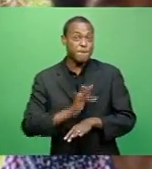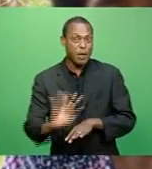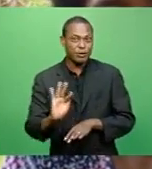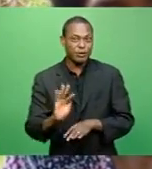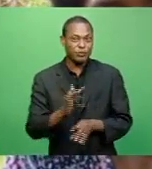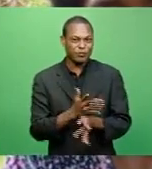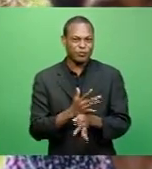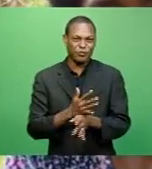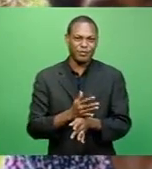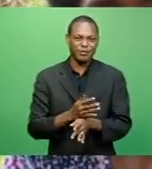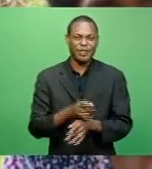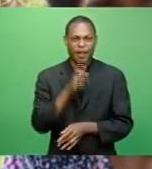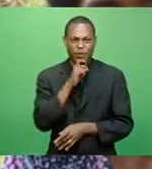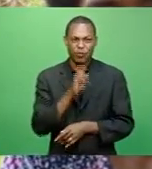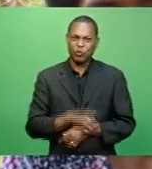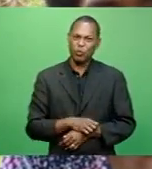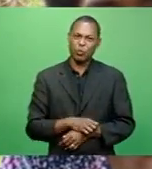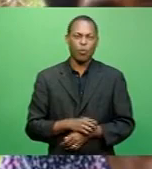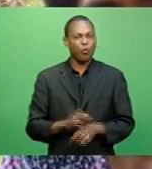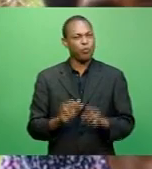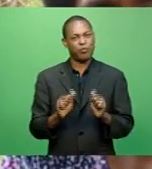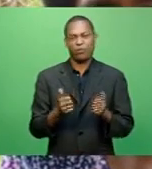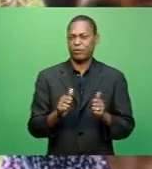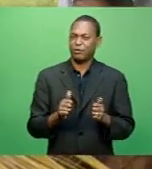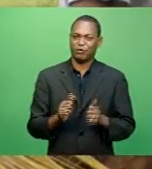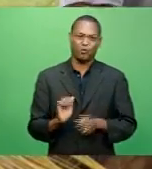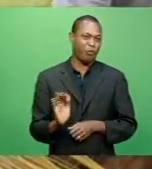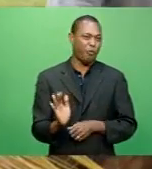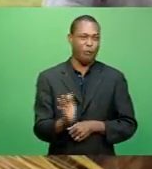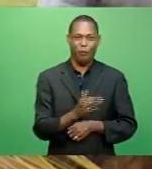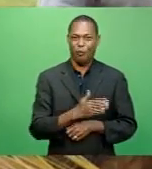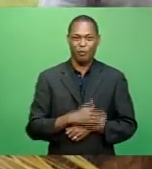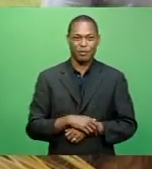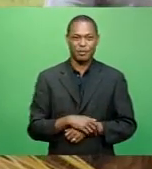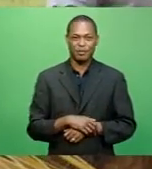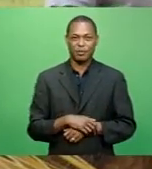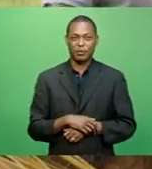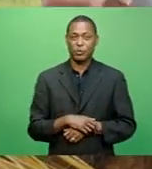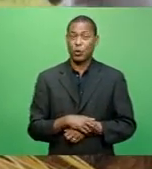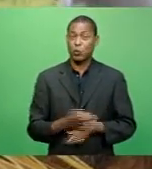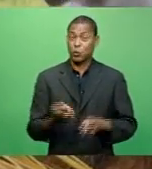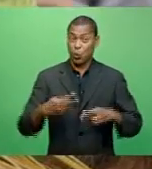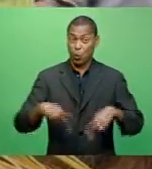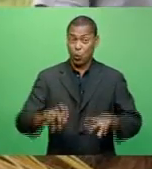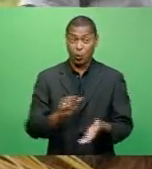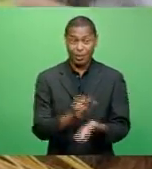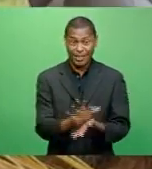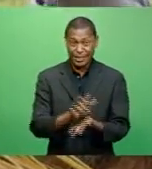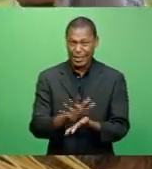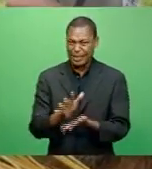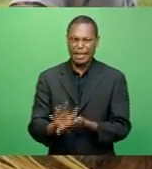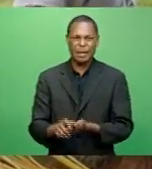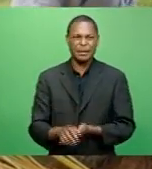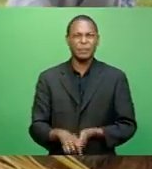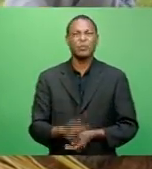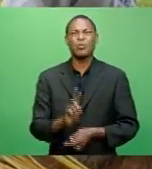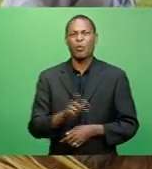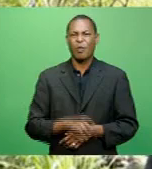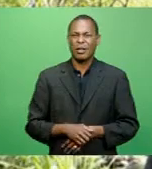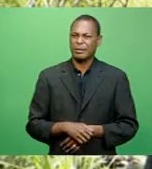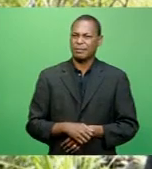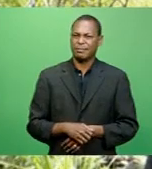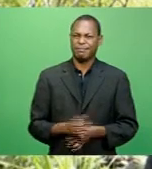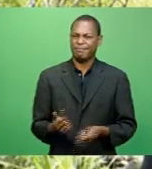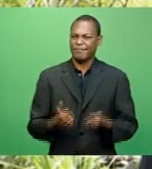just run out of fish bundles to sell. The road sales is earning these women the much-needed income for their families.